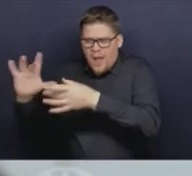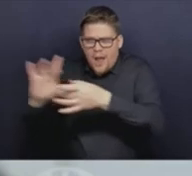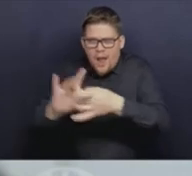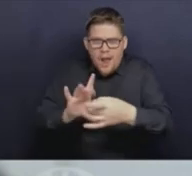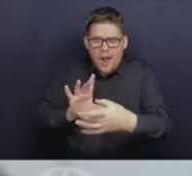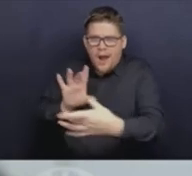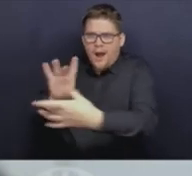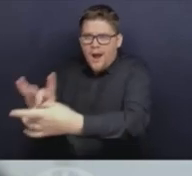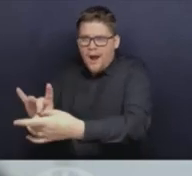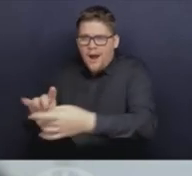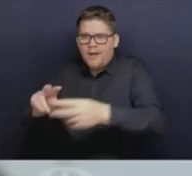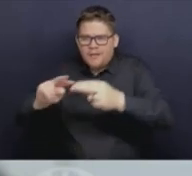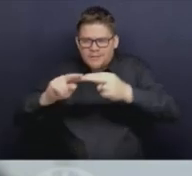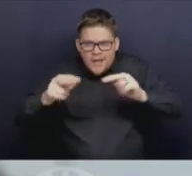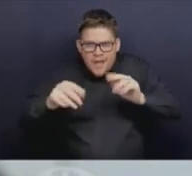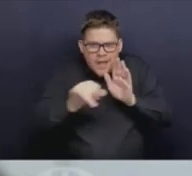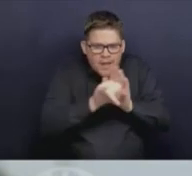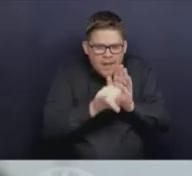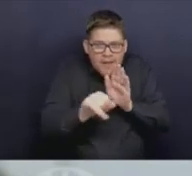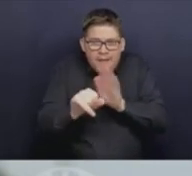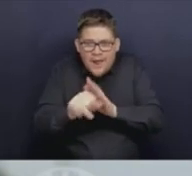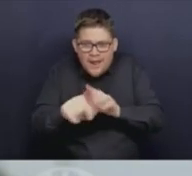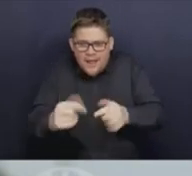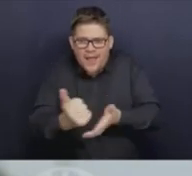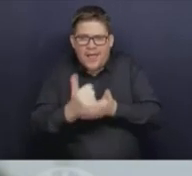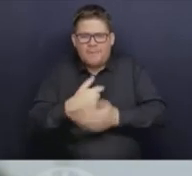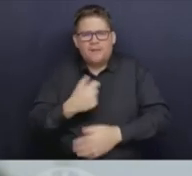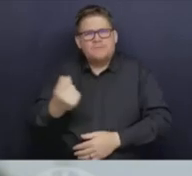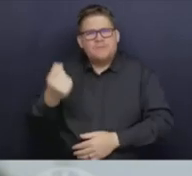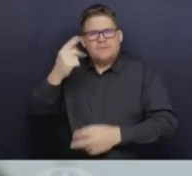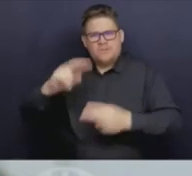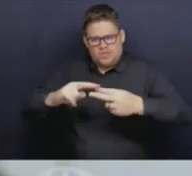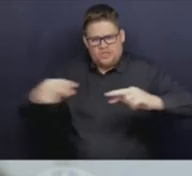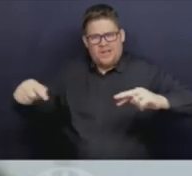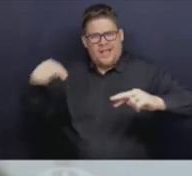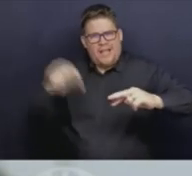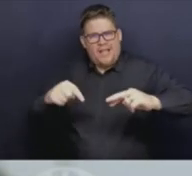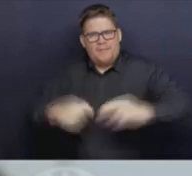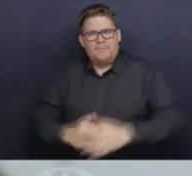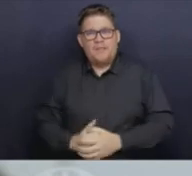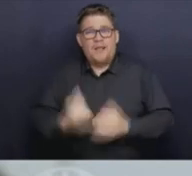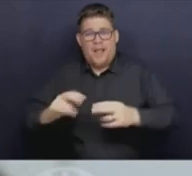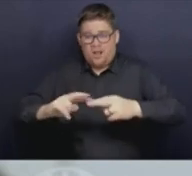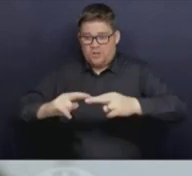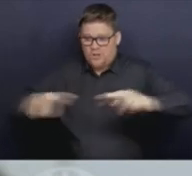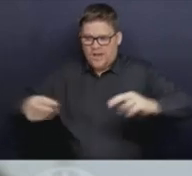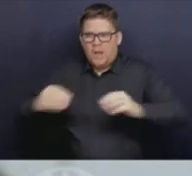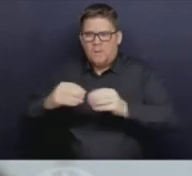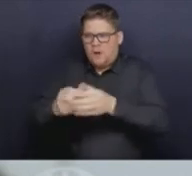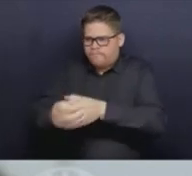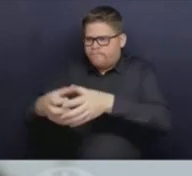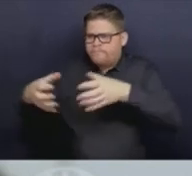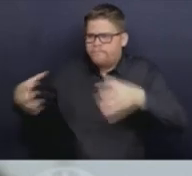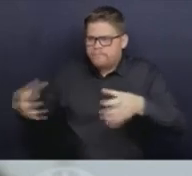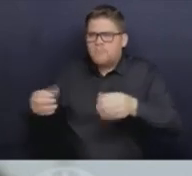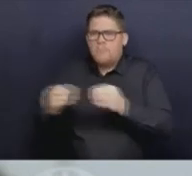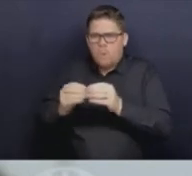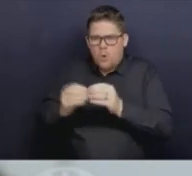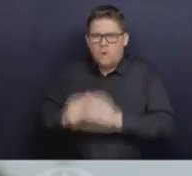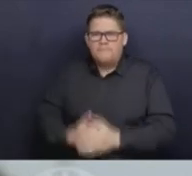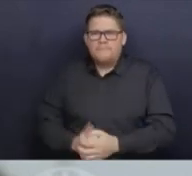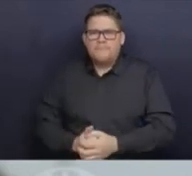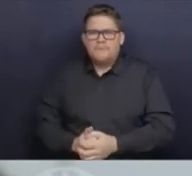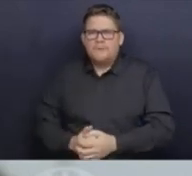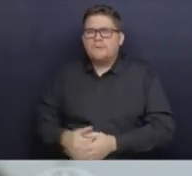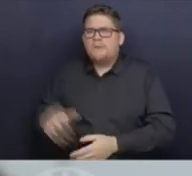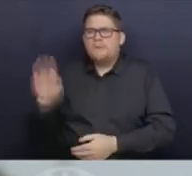expanded that program. And the public health lab at BC CDC is now testing all of the cases